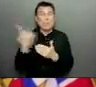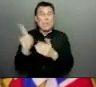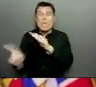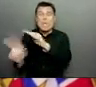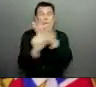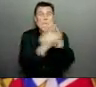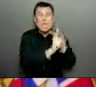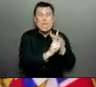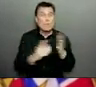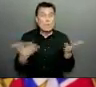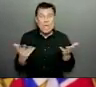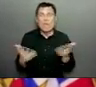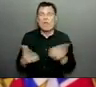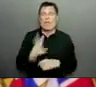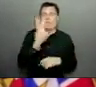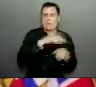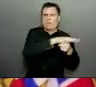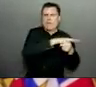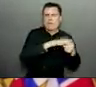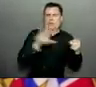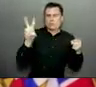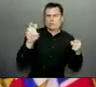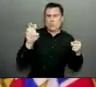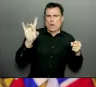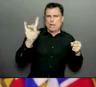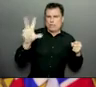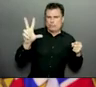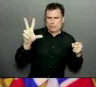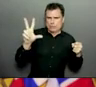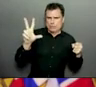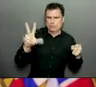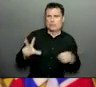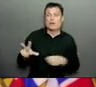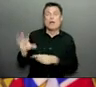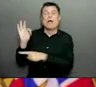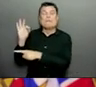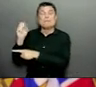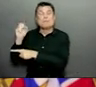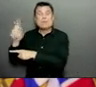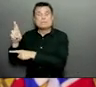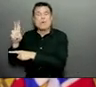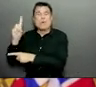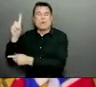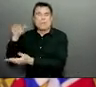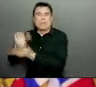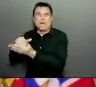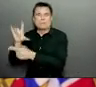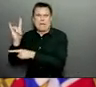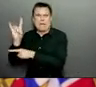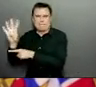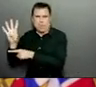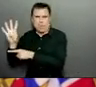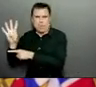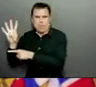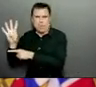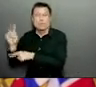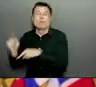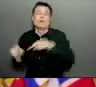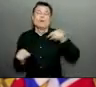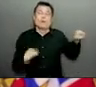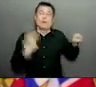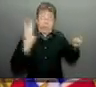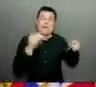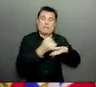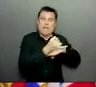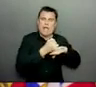were in Vancouver Coastal Health Region, 1,084 people were in the Fraser Health Region, 21 were in